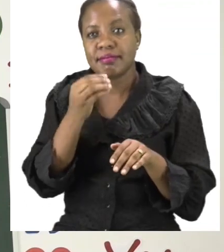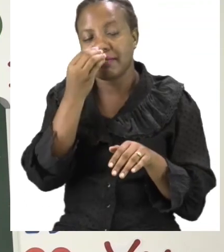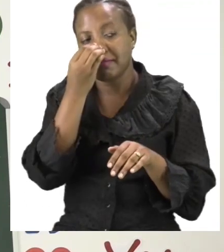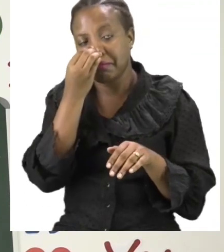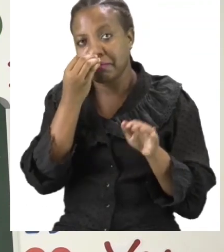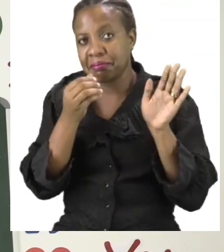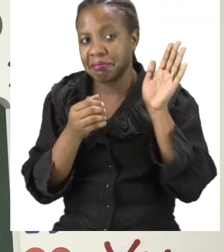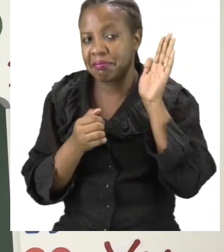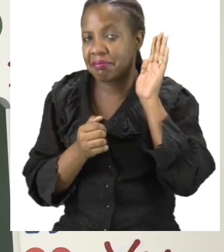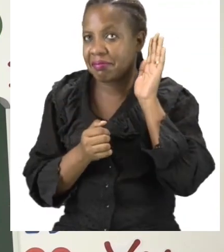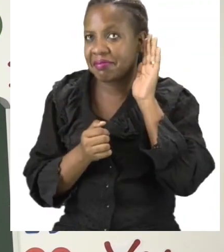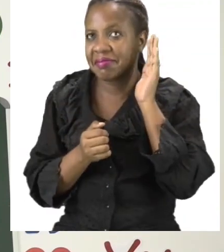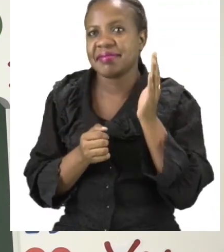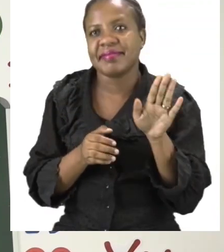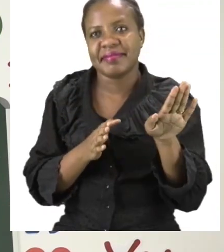Sashi, hi!